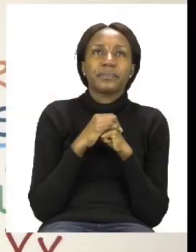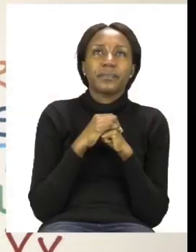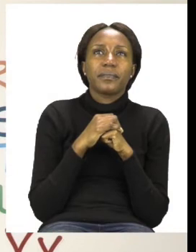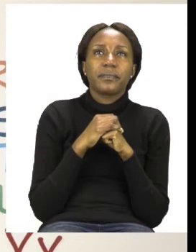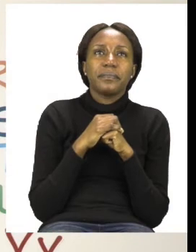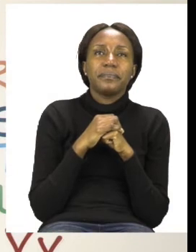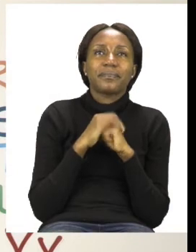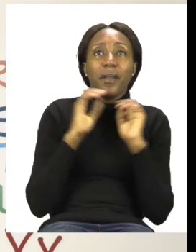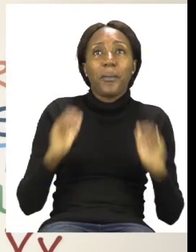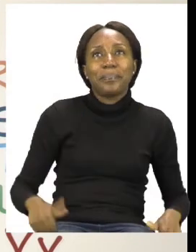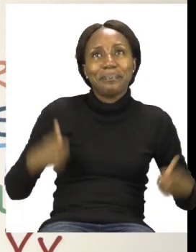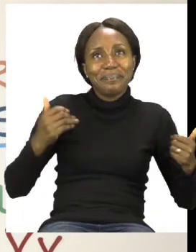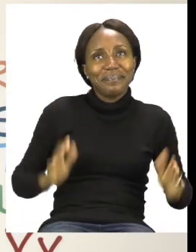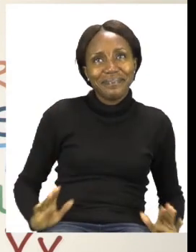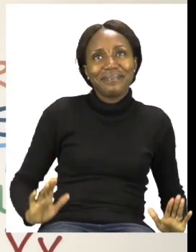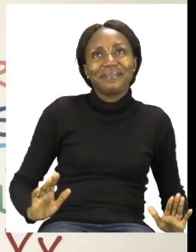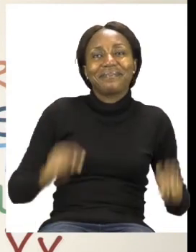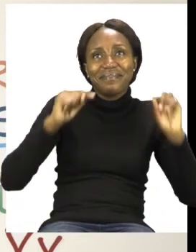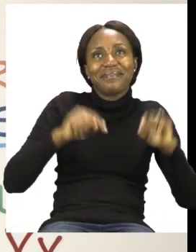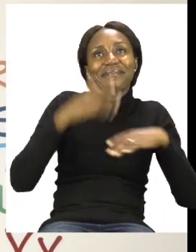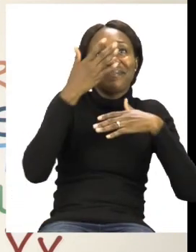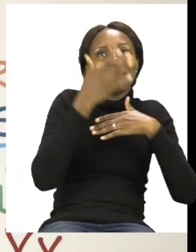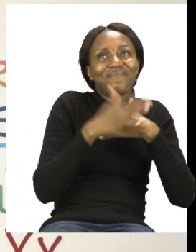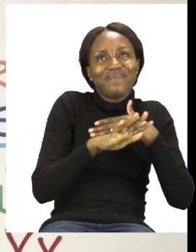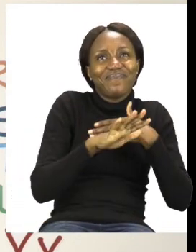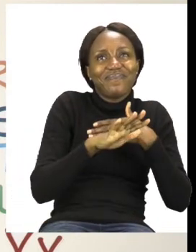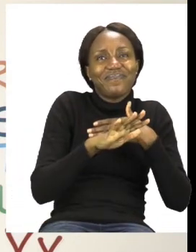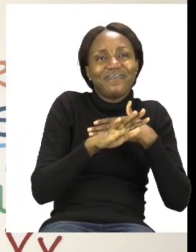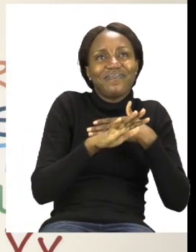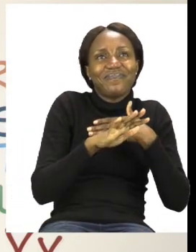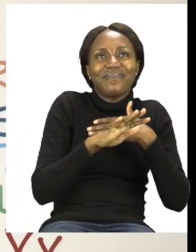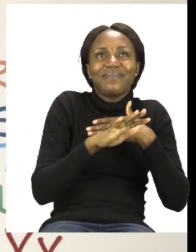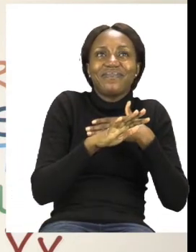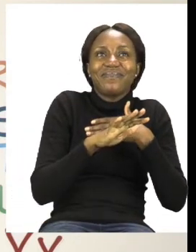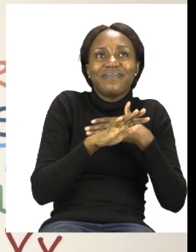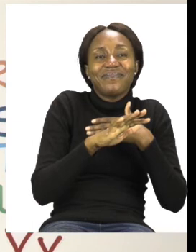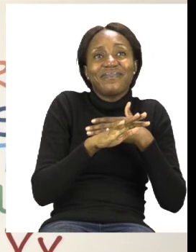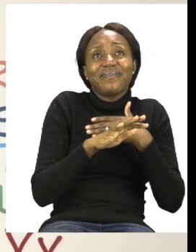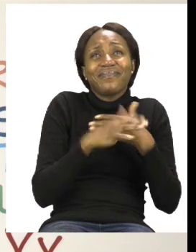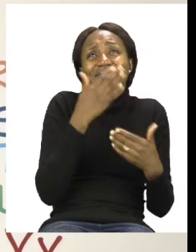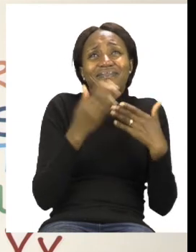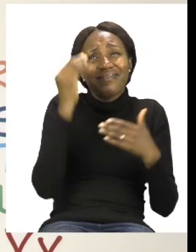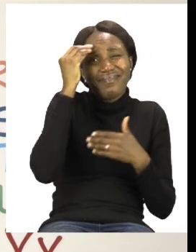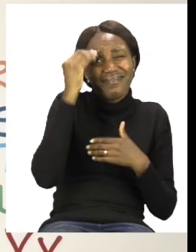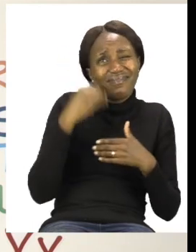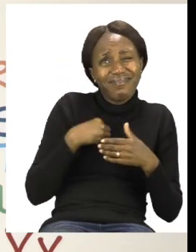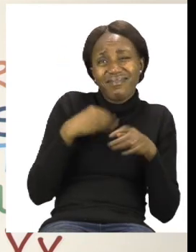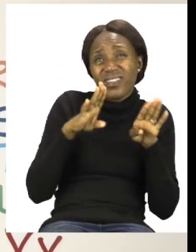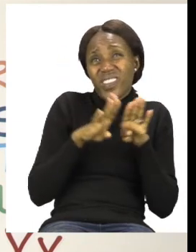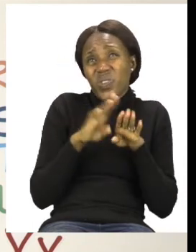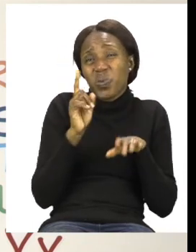Boys and girls, have now come to the end of our lesson. And if you are not sure what to do or